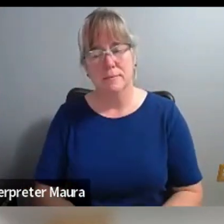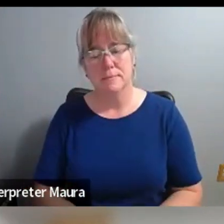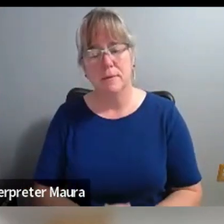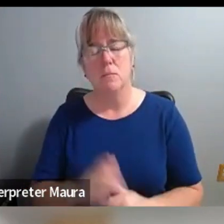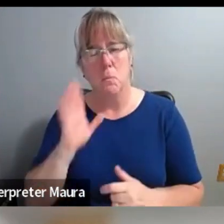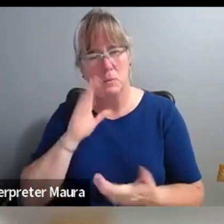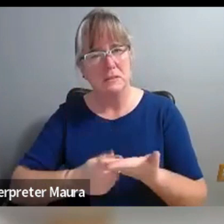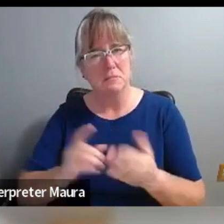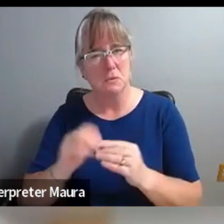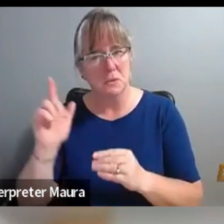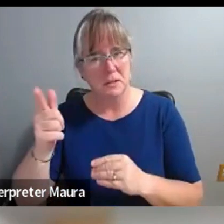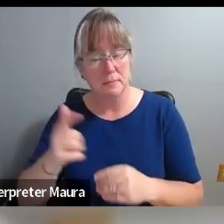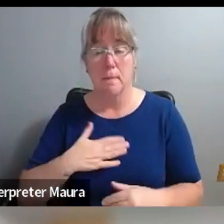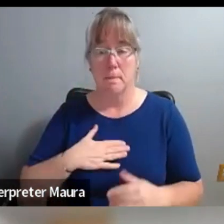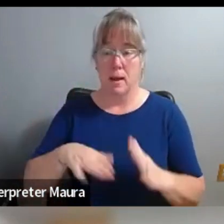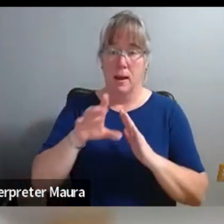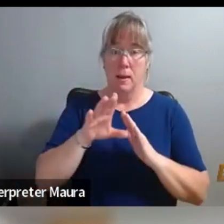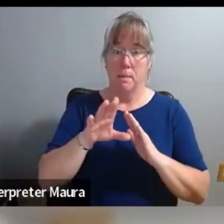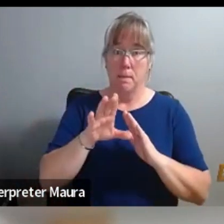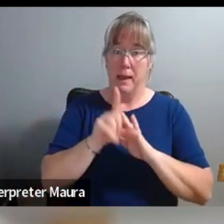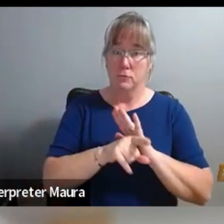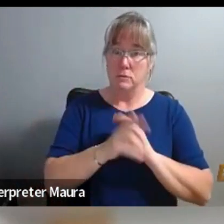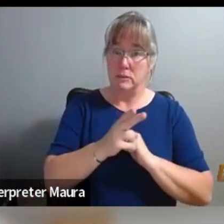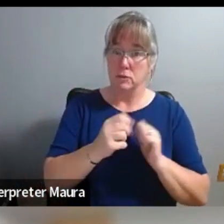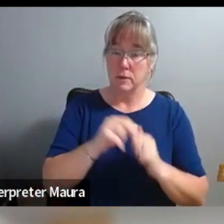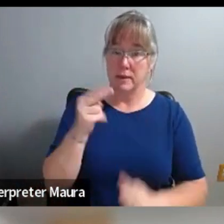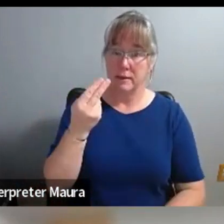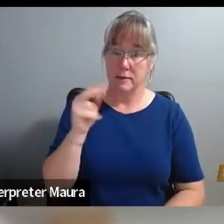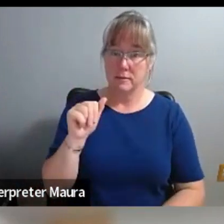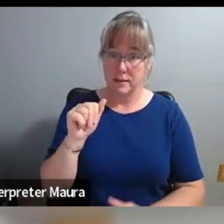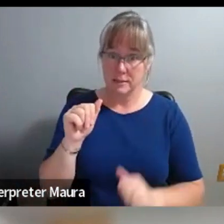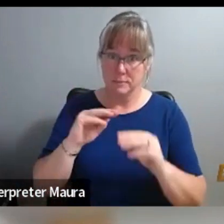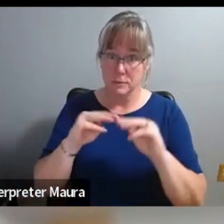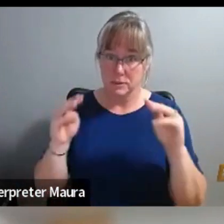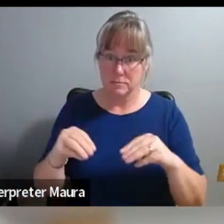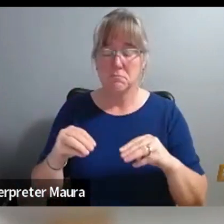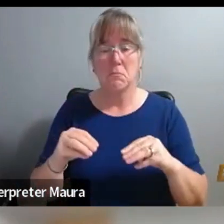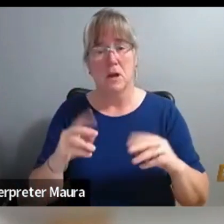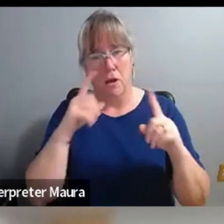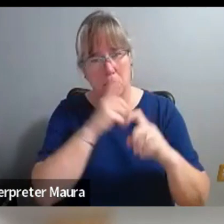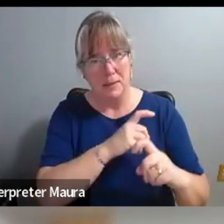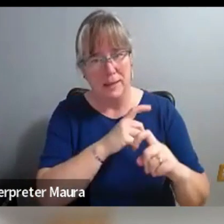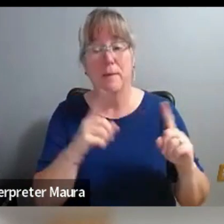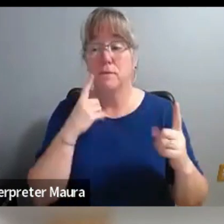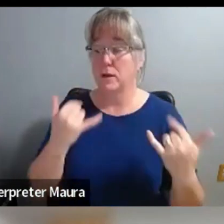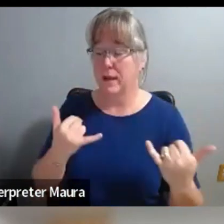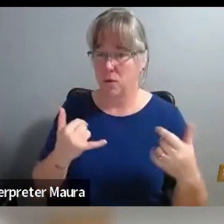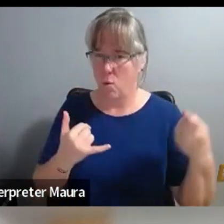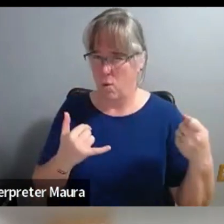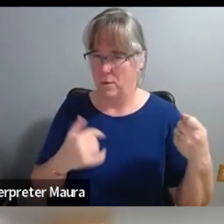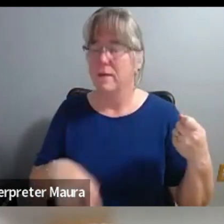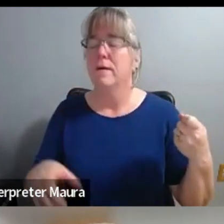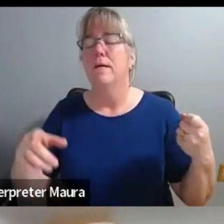somewhat complicated backstory with the Nelson Atkins, but for now, let me just say that this podcast is one part